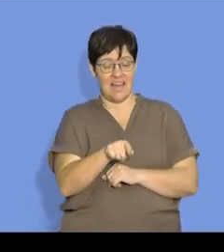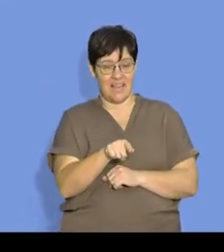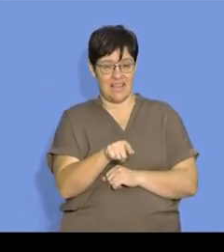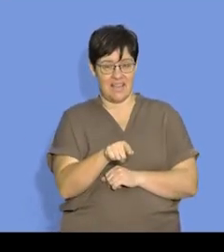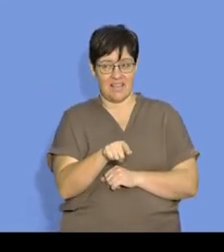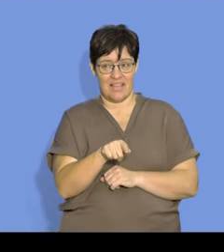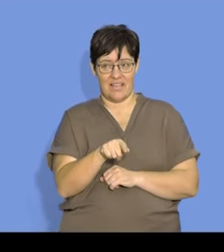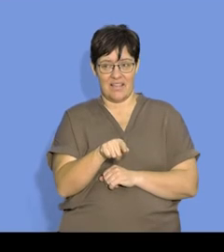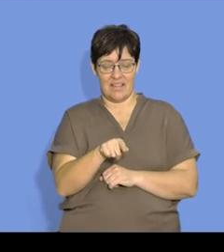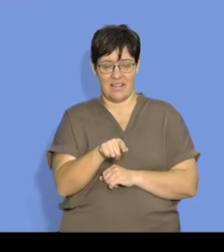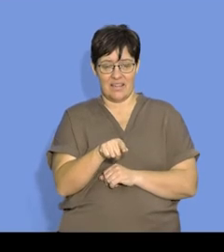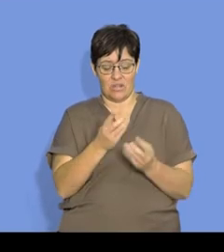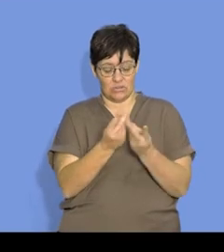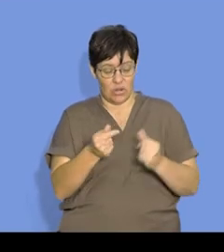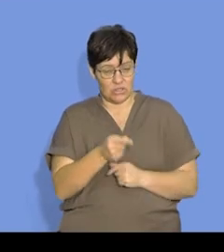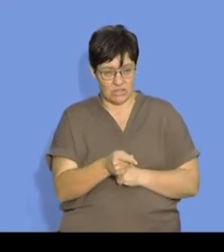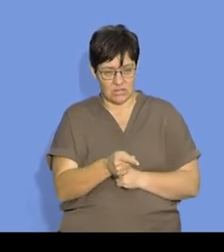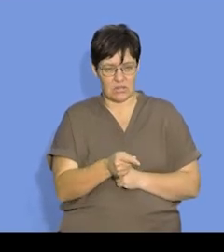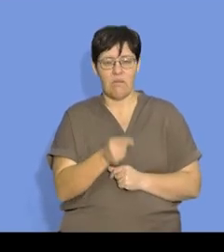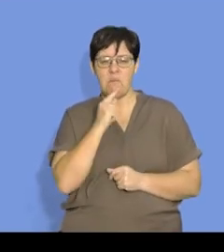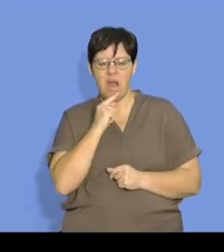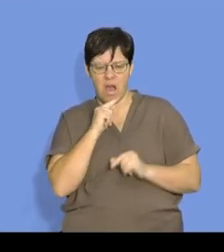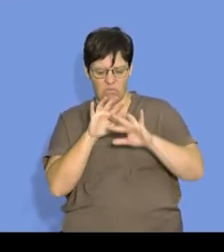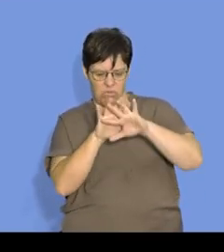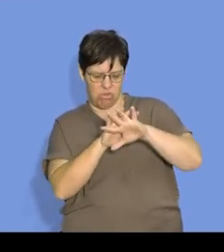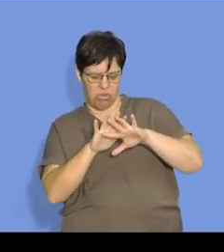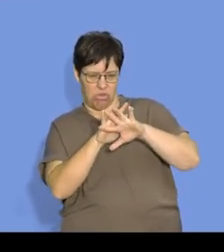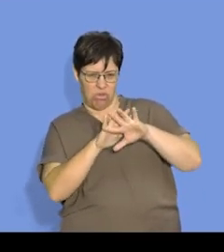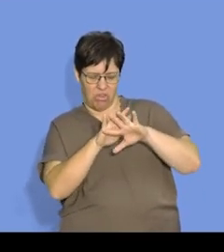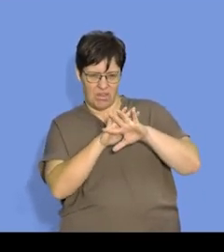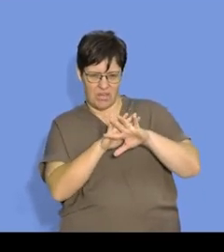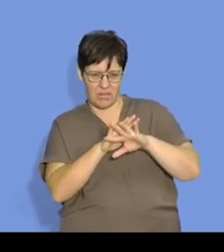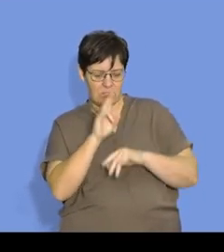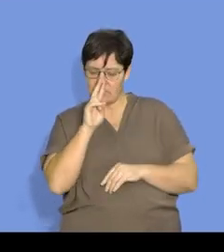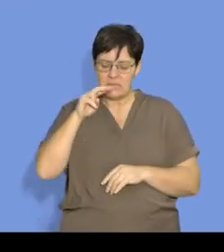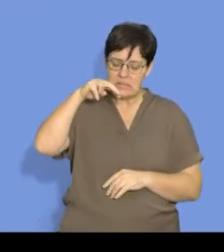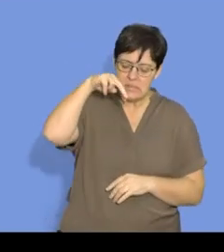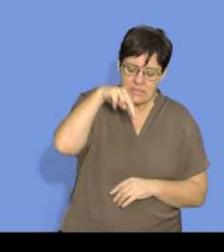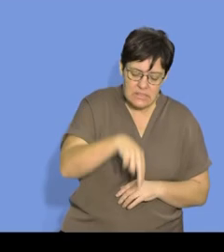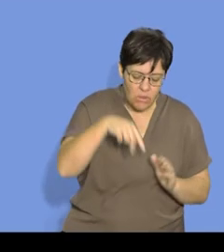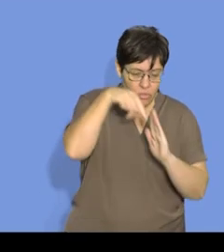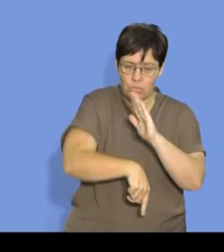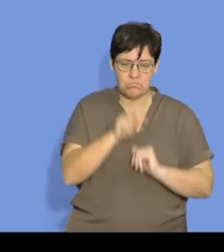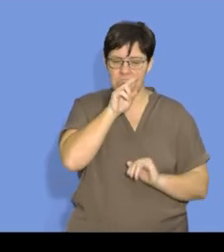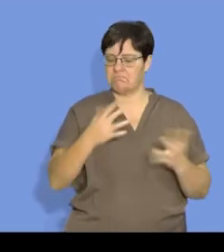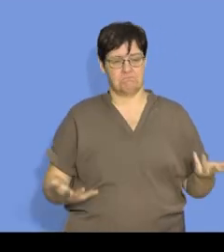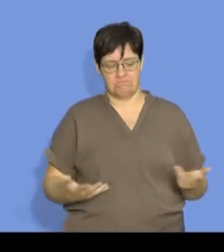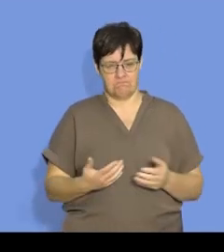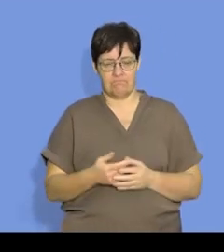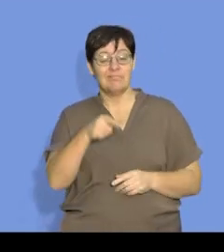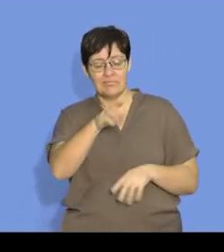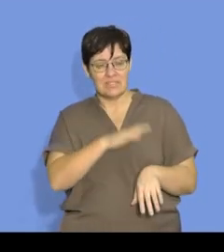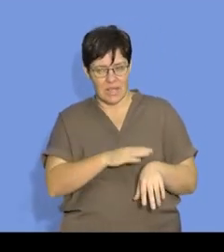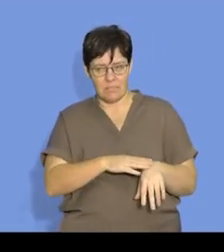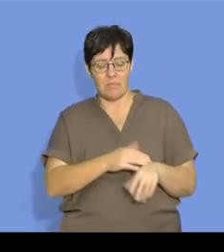solution milky to something that we cannot see through anymore. On that time,